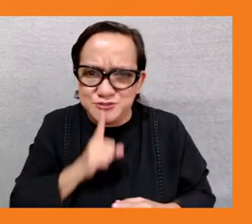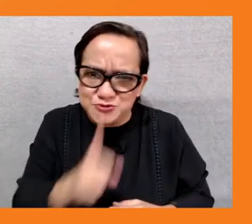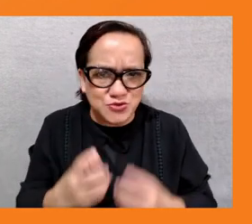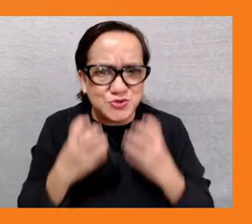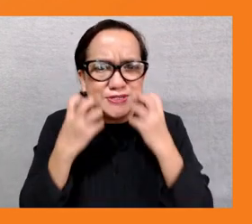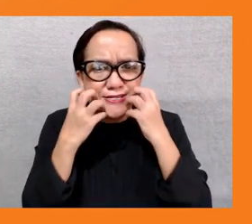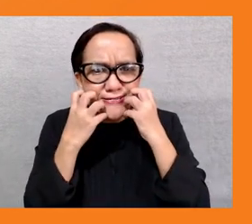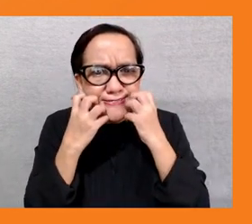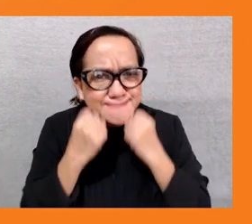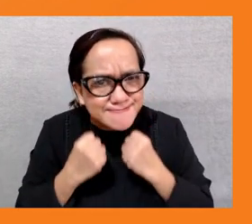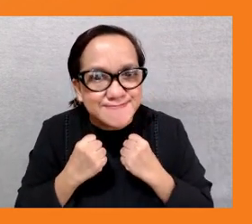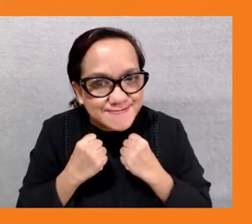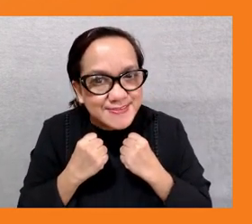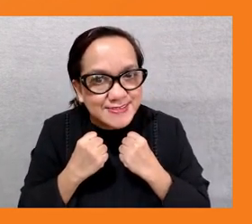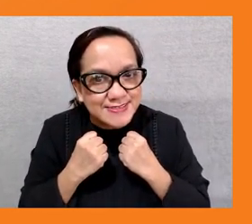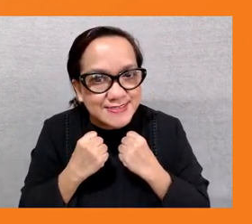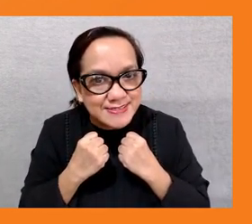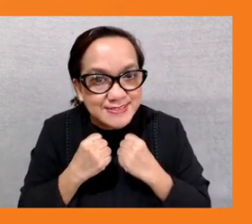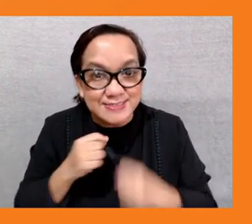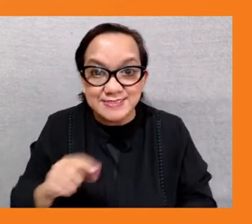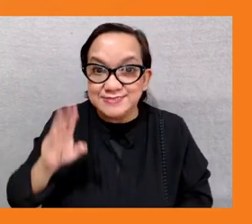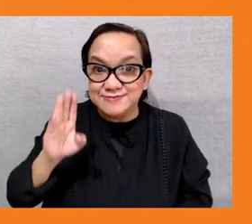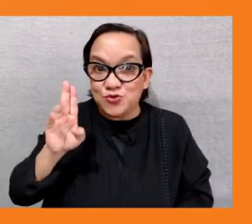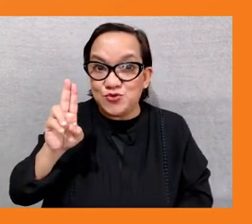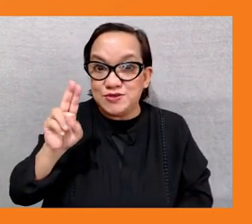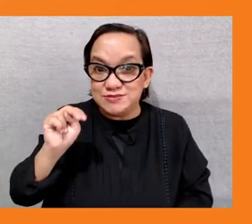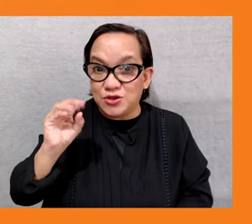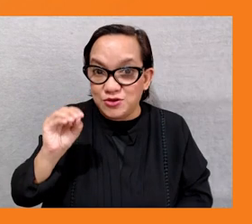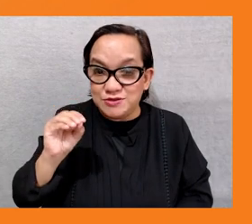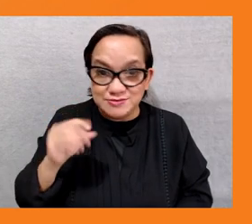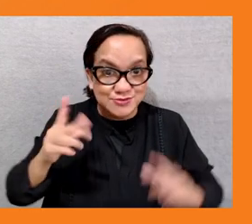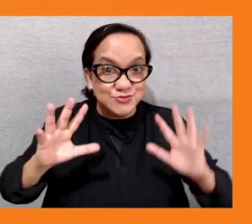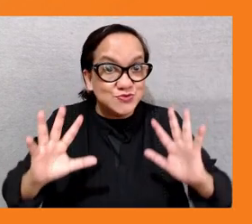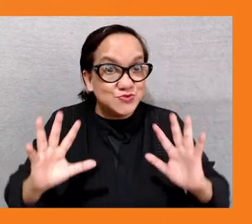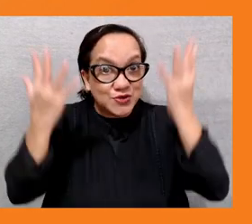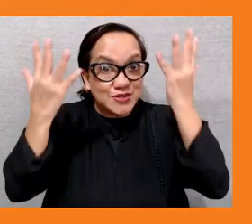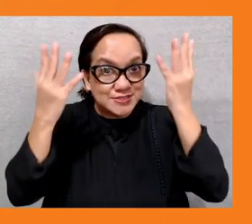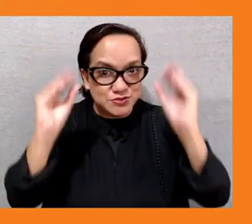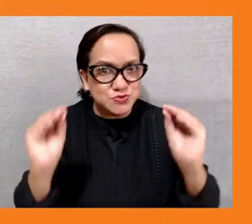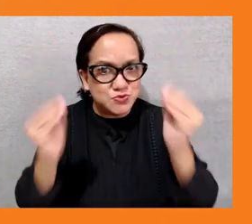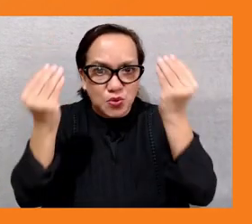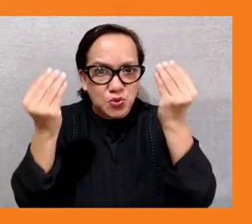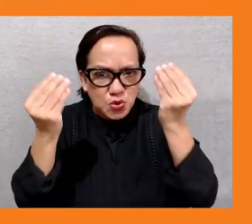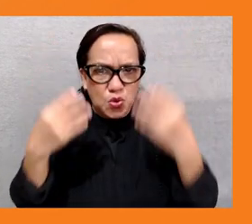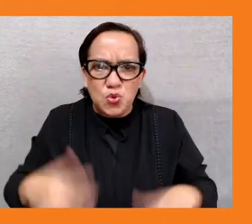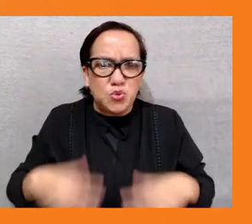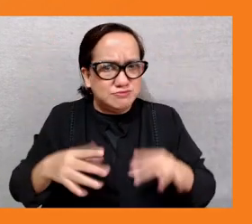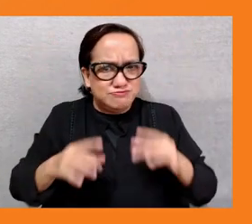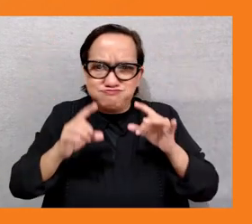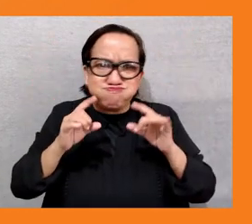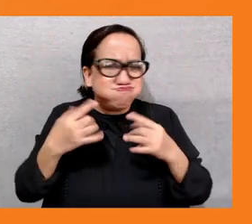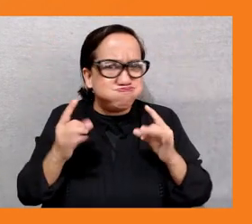youth lives that are most threatened by climate change and it's their future that we talk about when we talk about transformation and transition